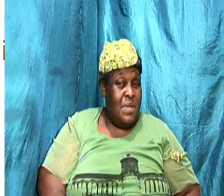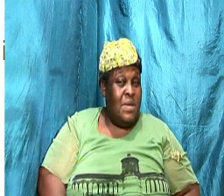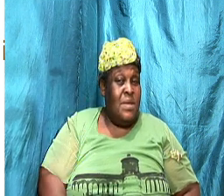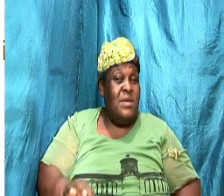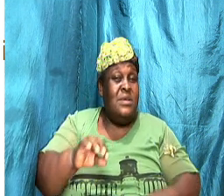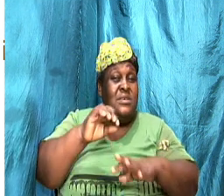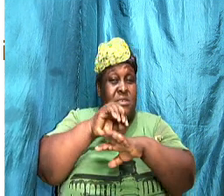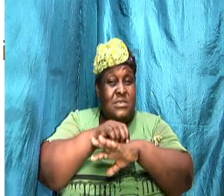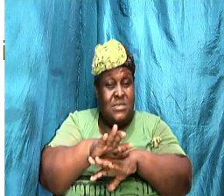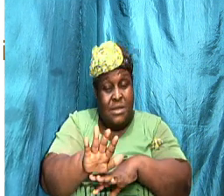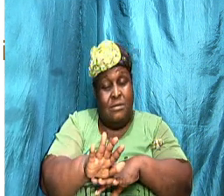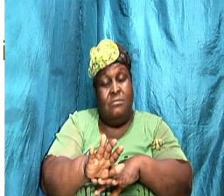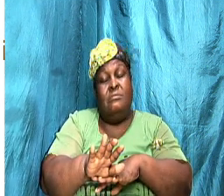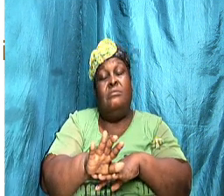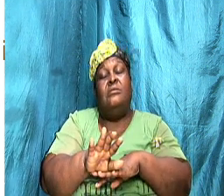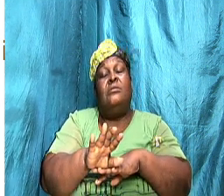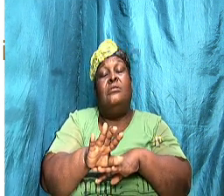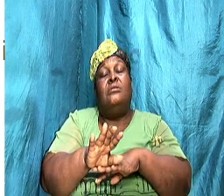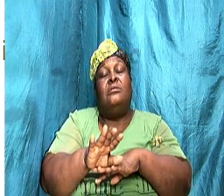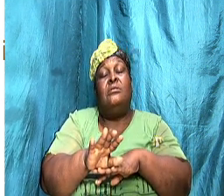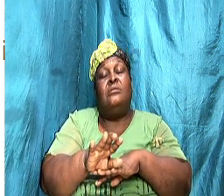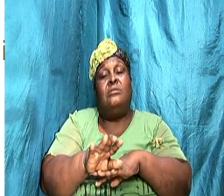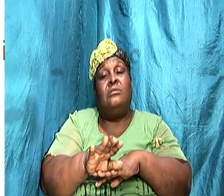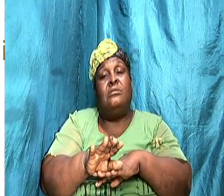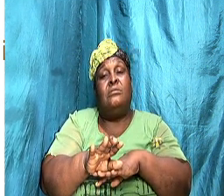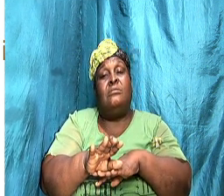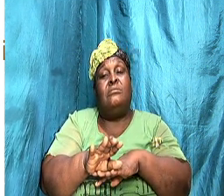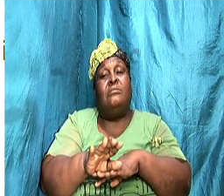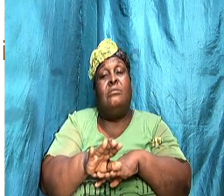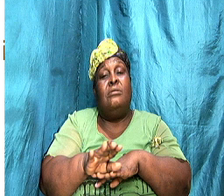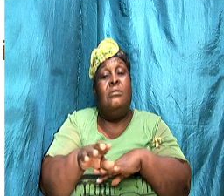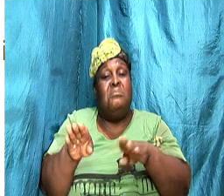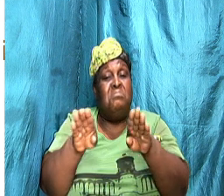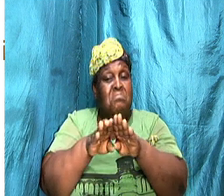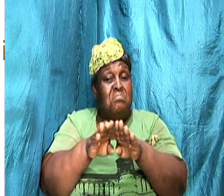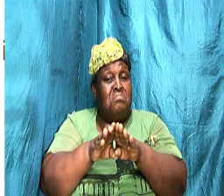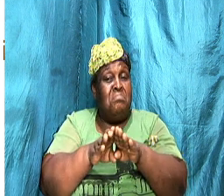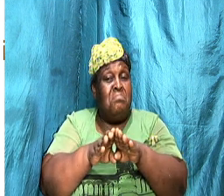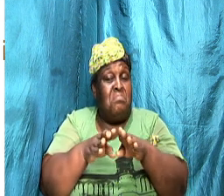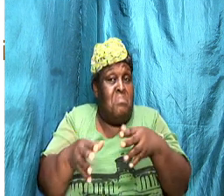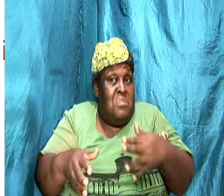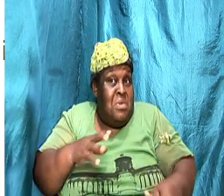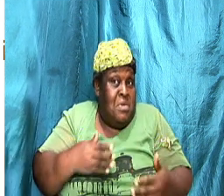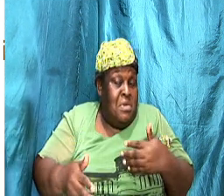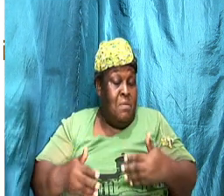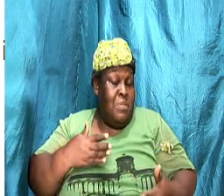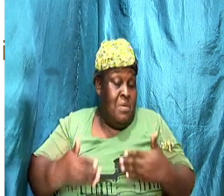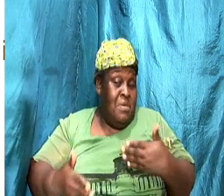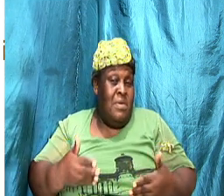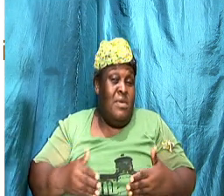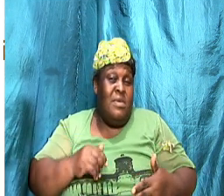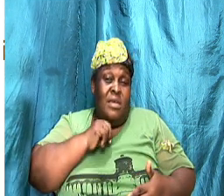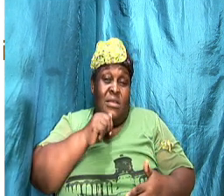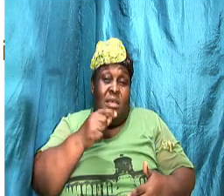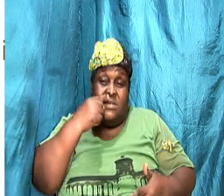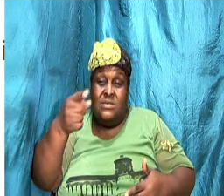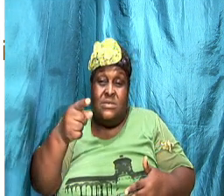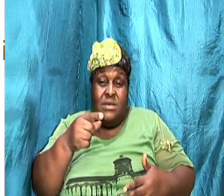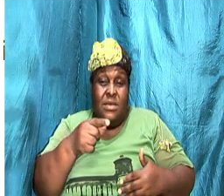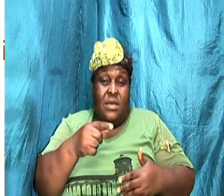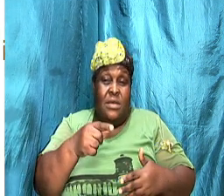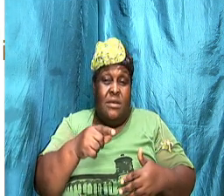saying, you might not say anything, but your action, you know, will say something.